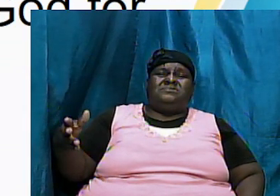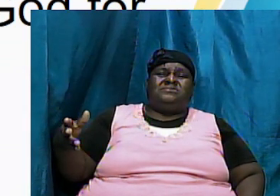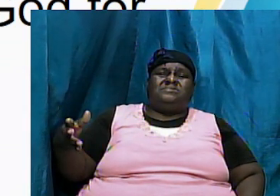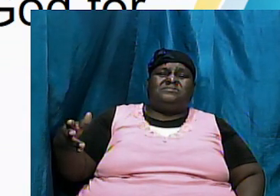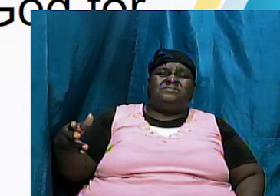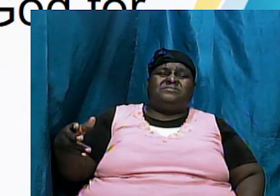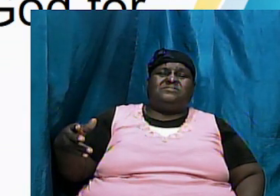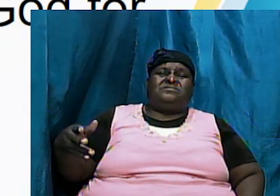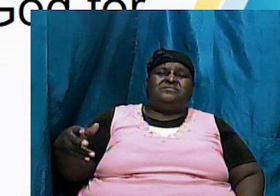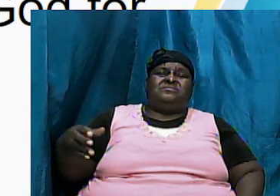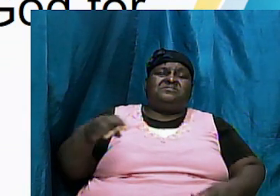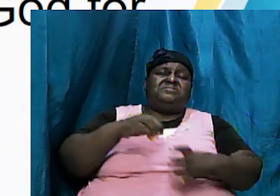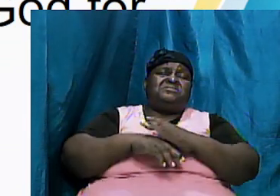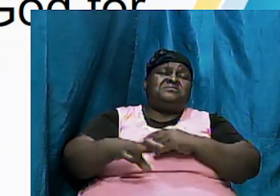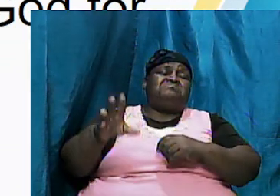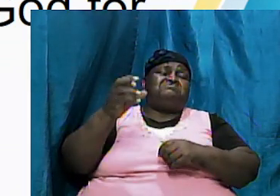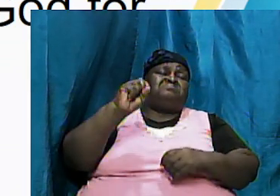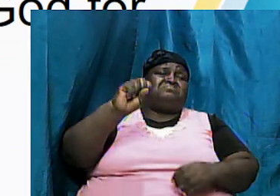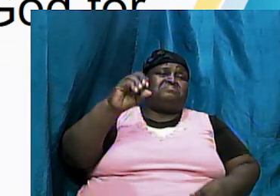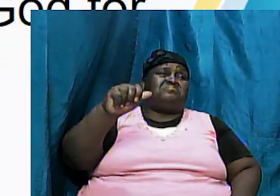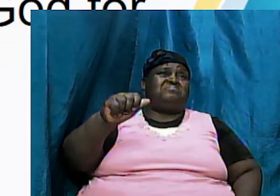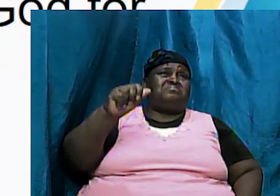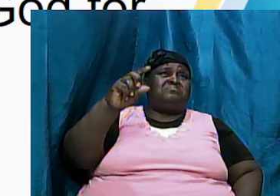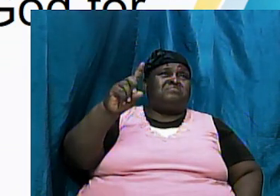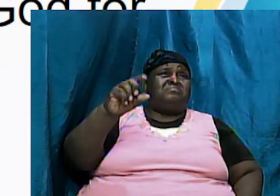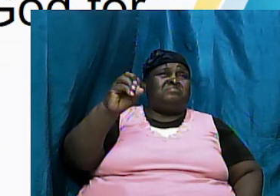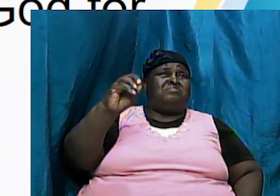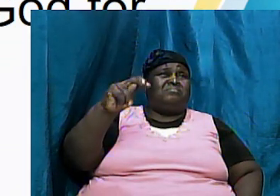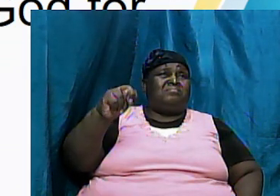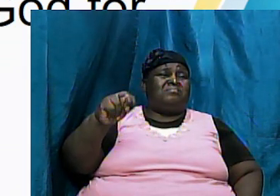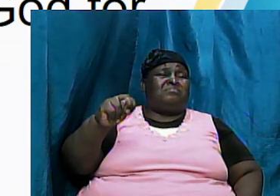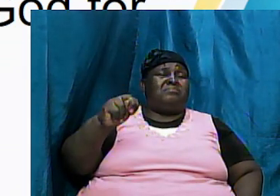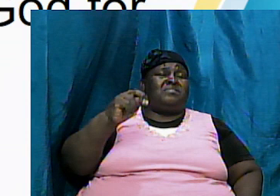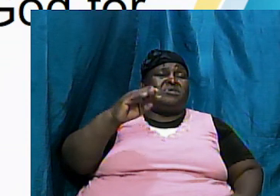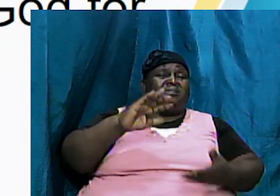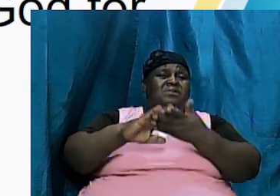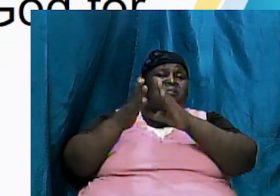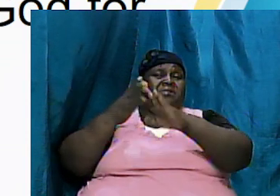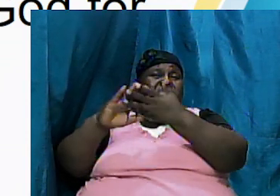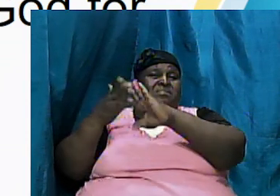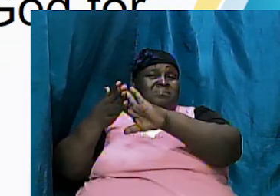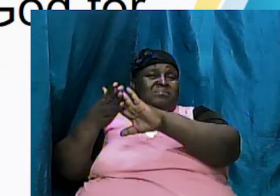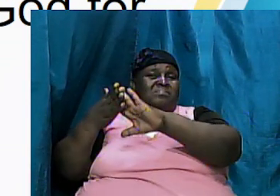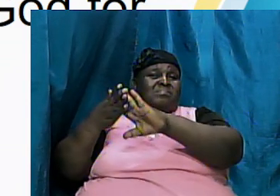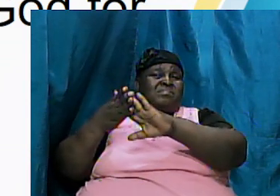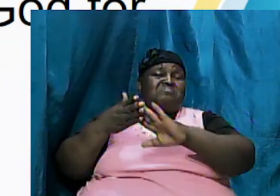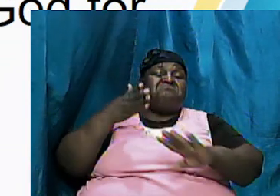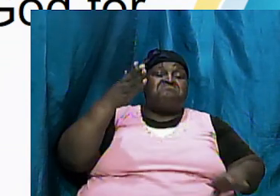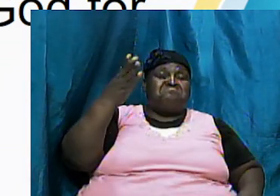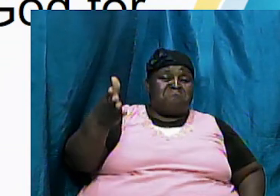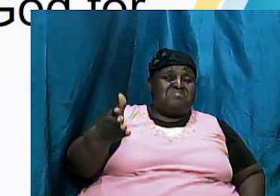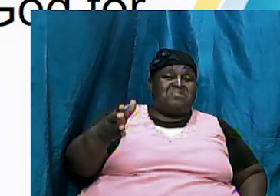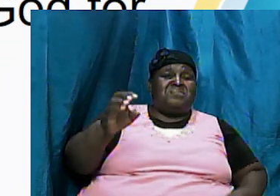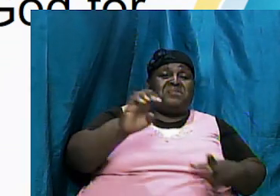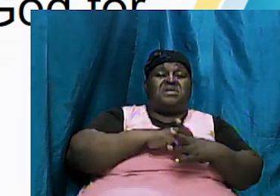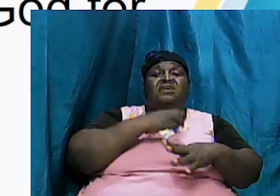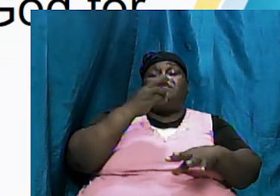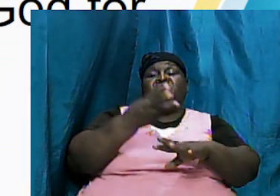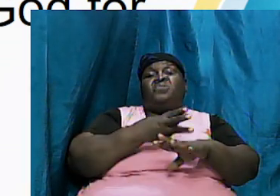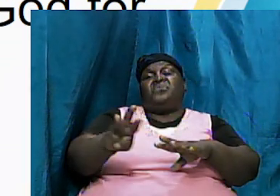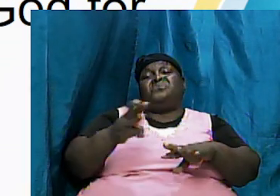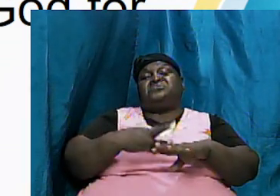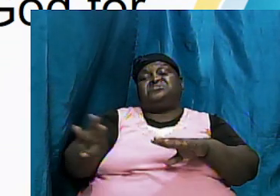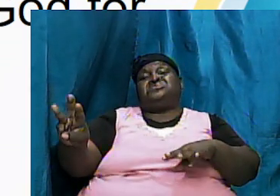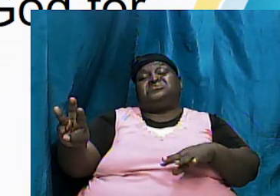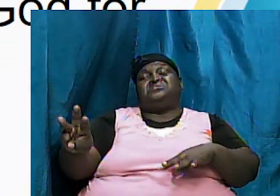Sodom and Gomorrah similar to Genesis 6 with Noah but they were even worse they